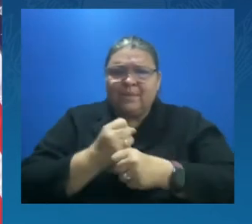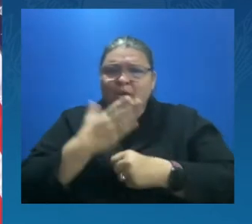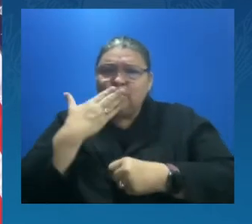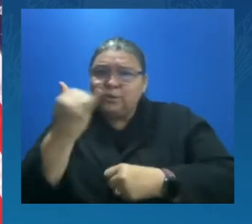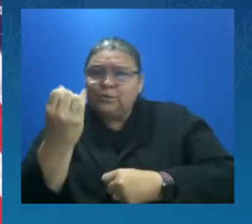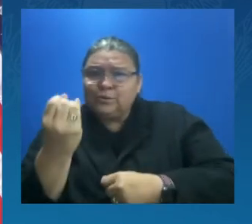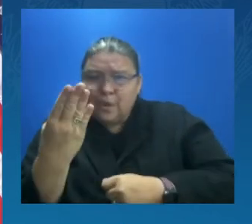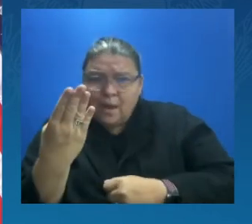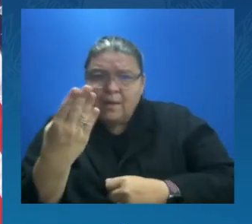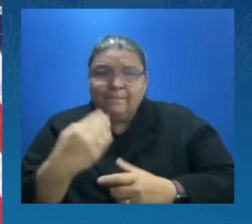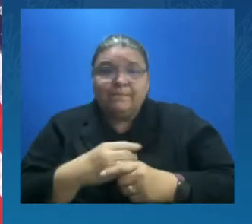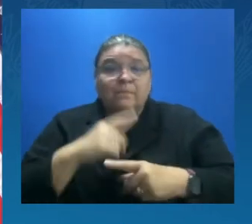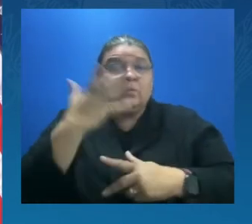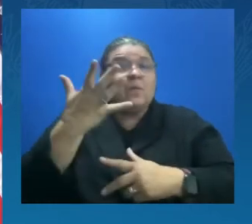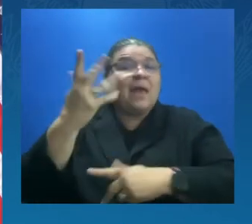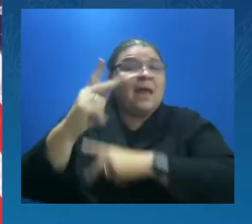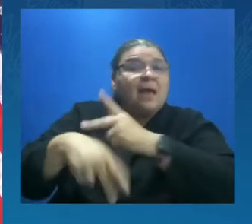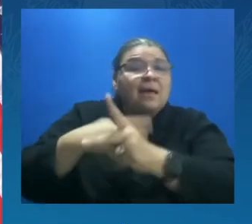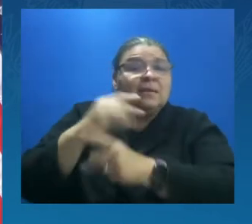communities.